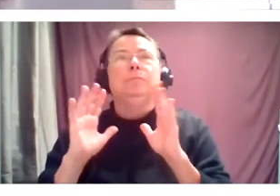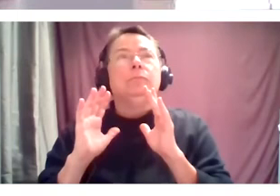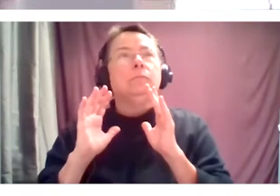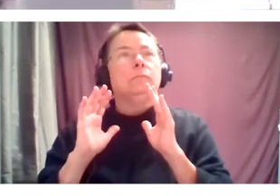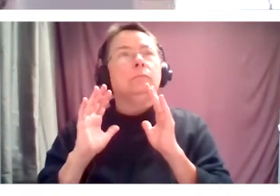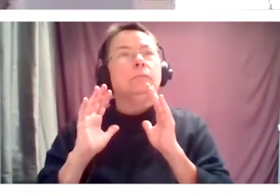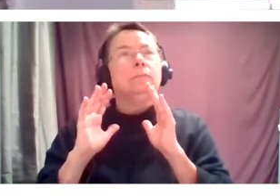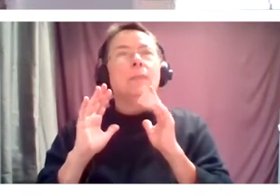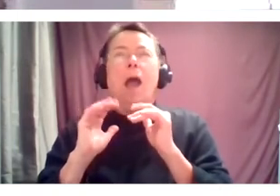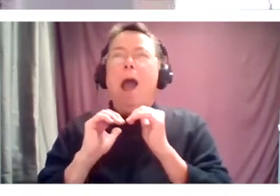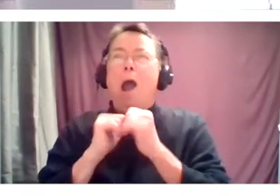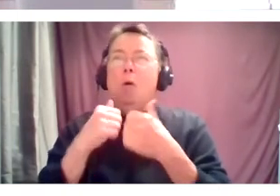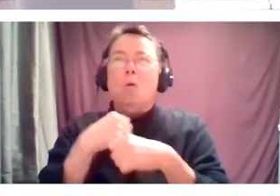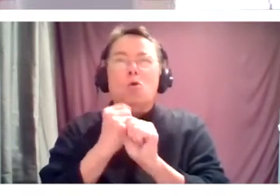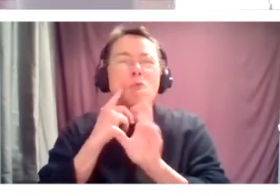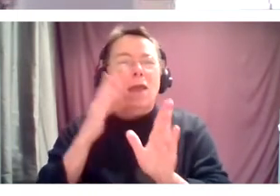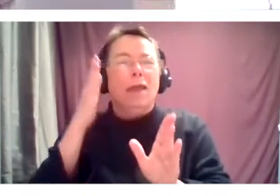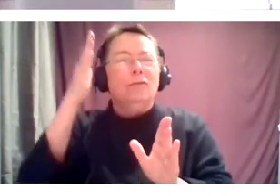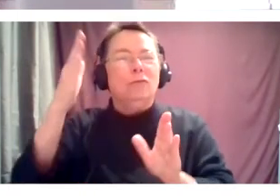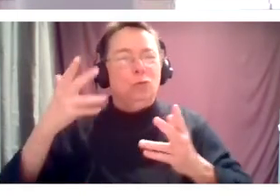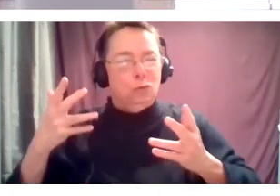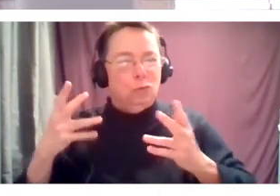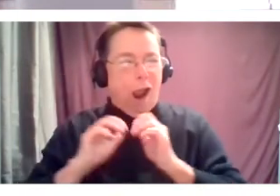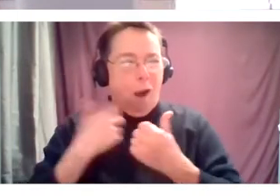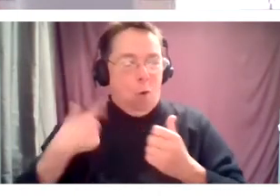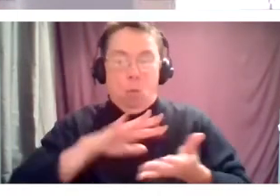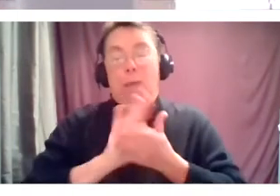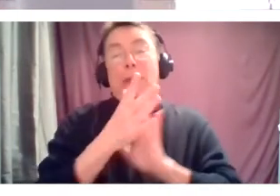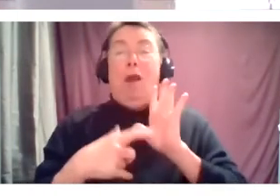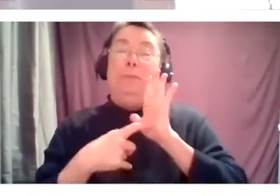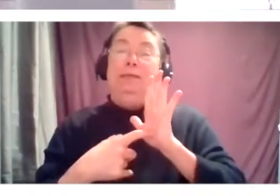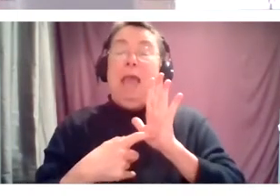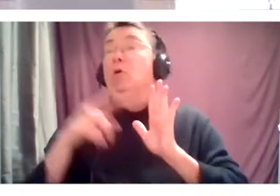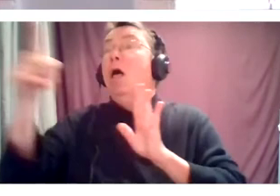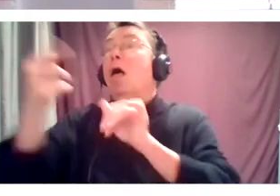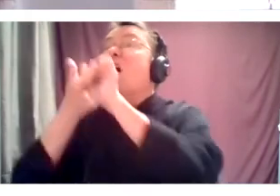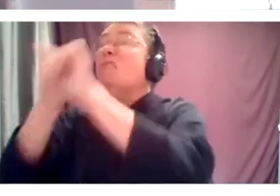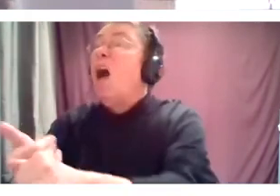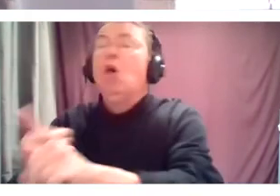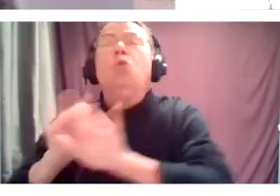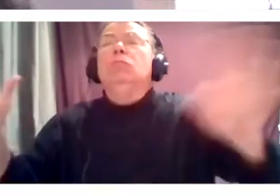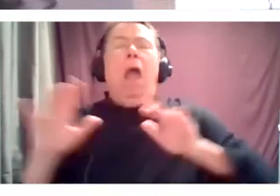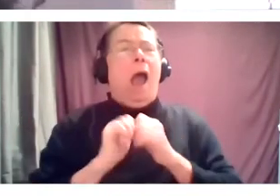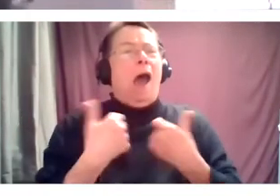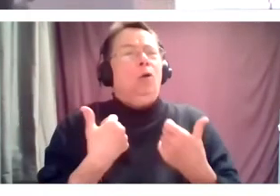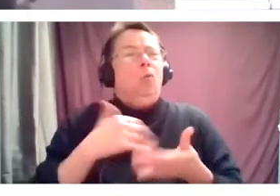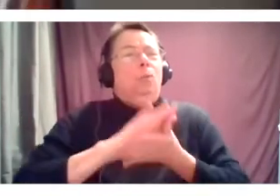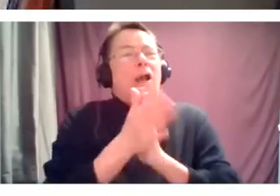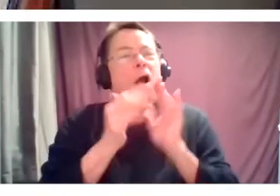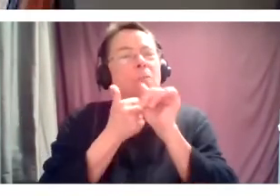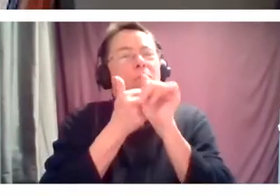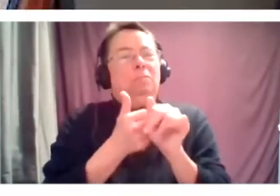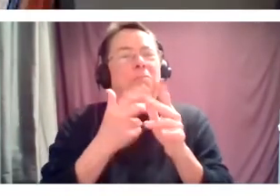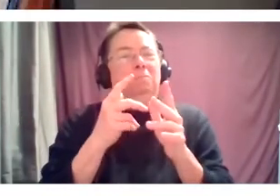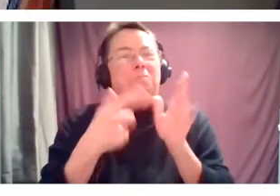that future? How are we the example instead of sort of following everybody else's example? I think that's the opportunity right now. Thank